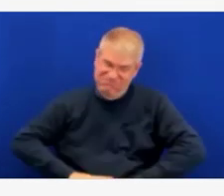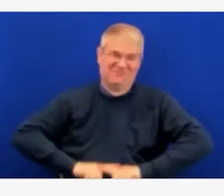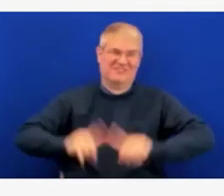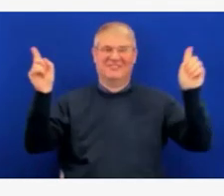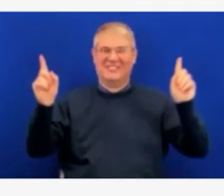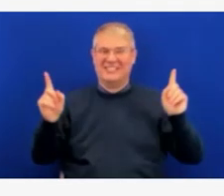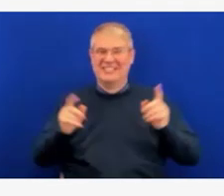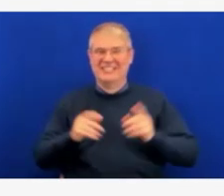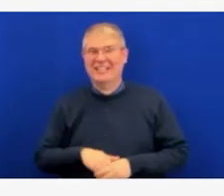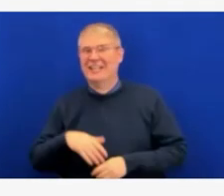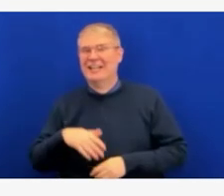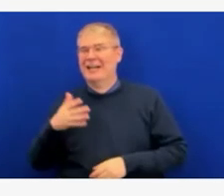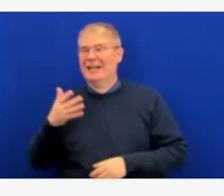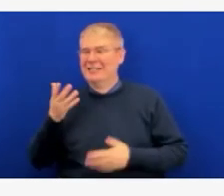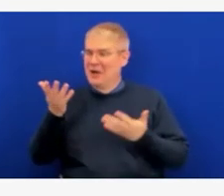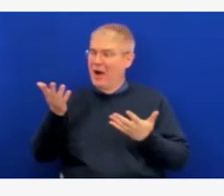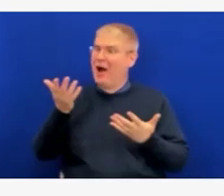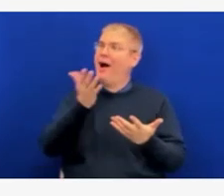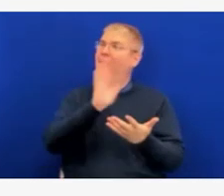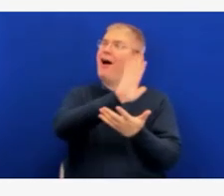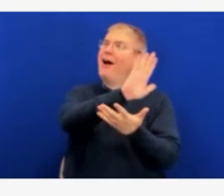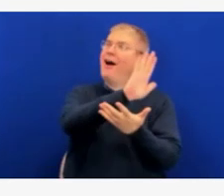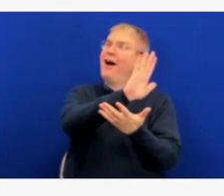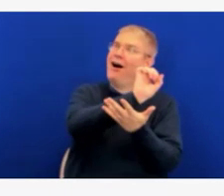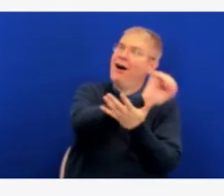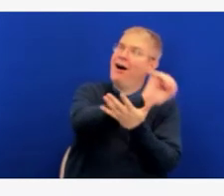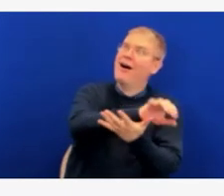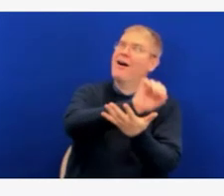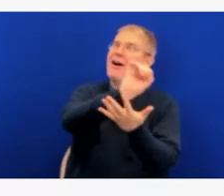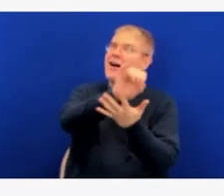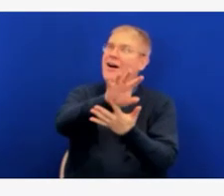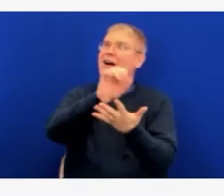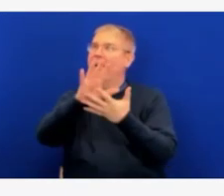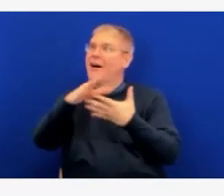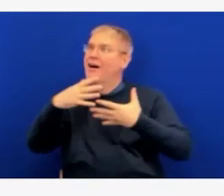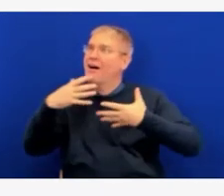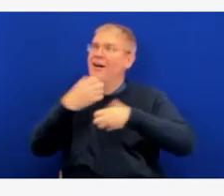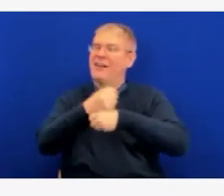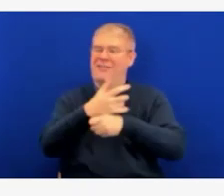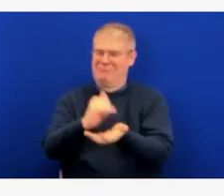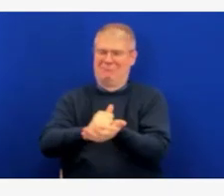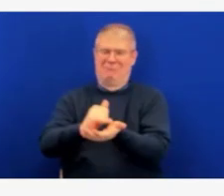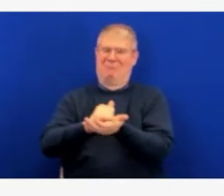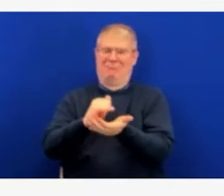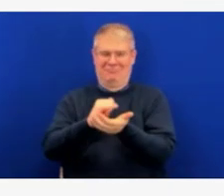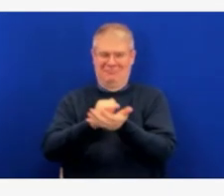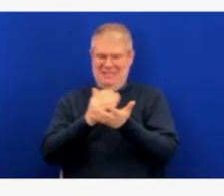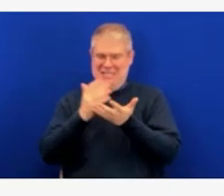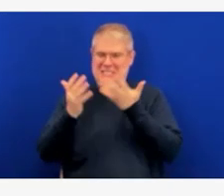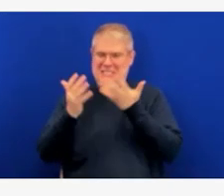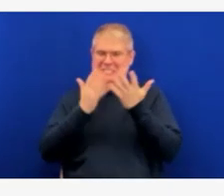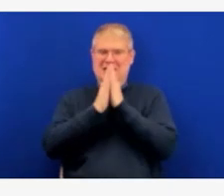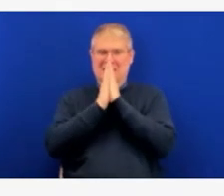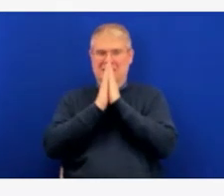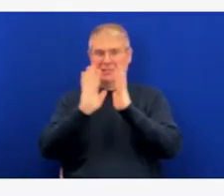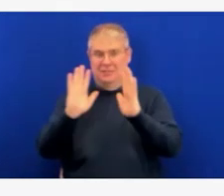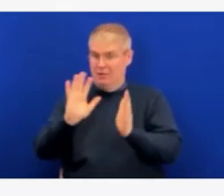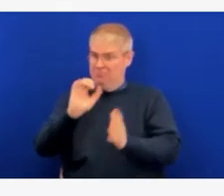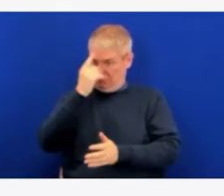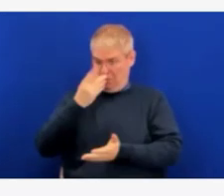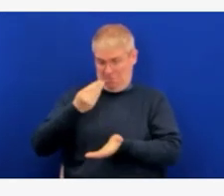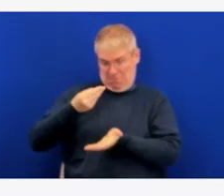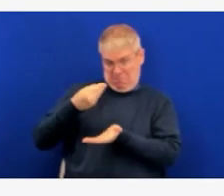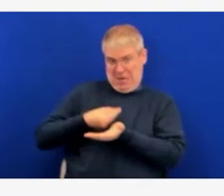I can tell you that the schools that have received that the funding is available or the schools that have